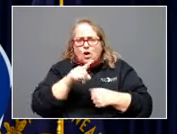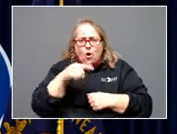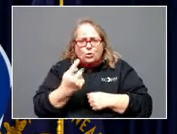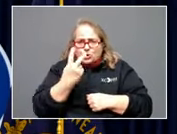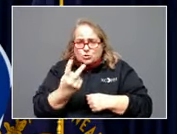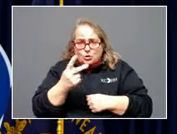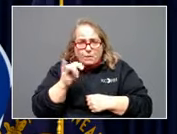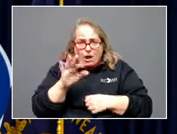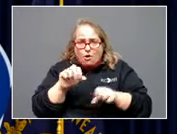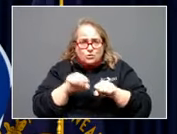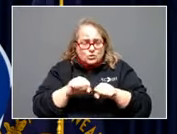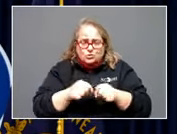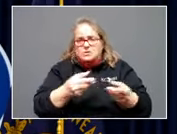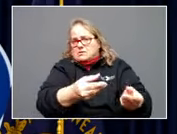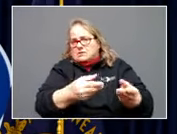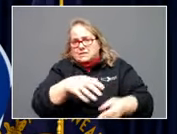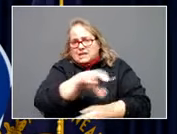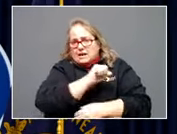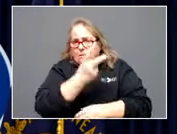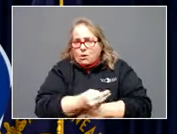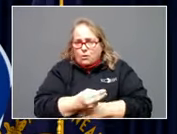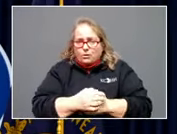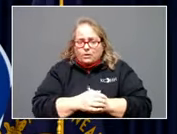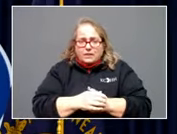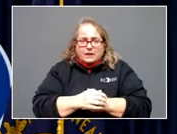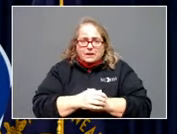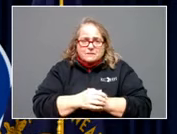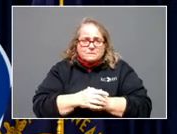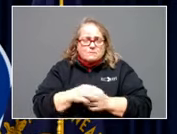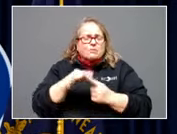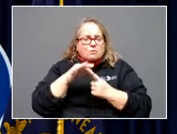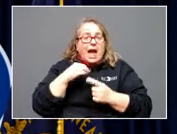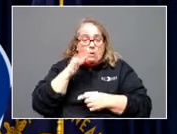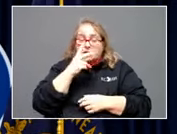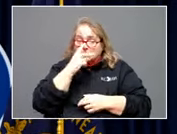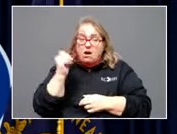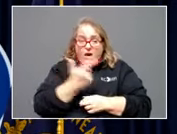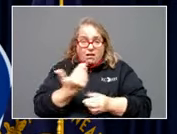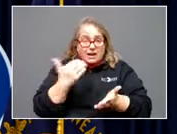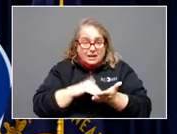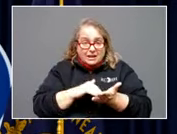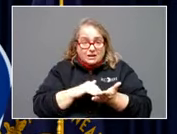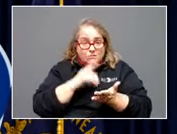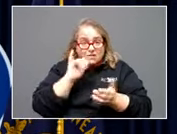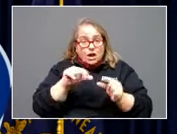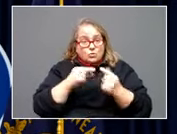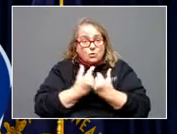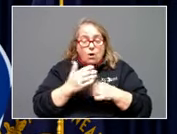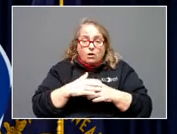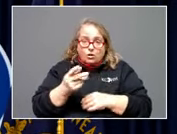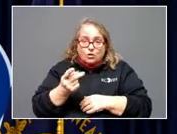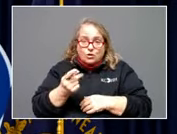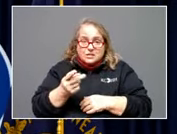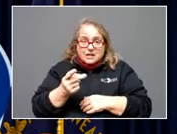ones he had on his feet. So special moments, and I'm going to see all of them again for that group on Thursday. They're going